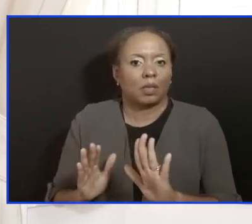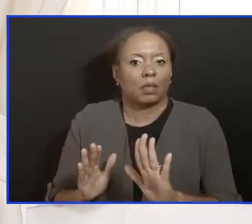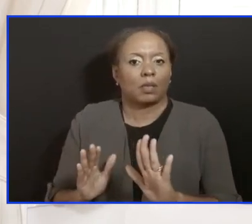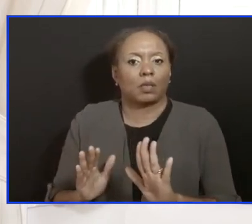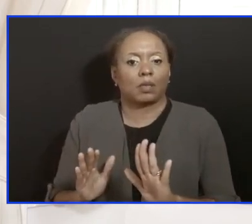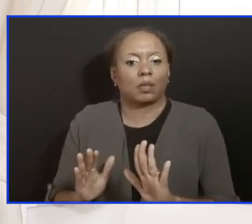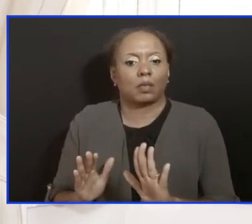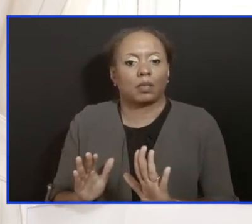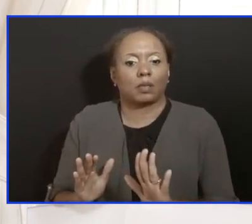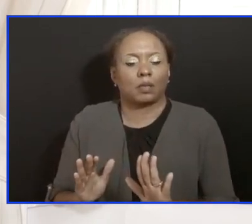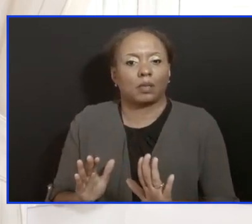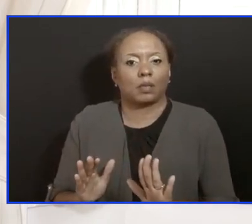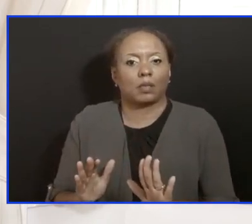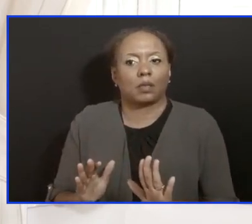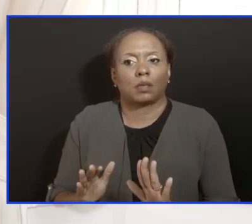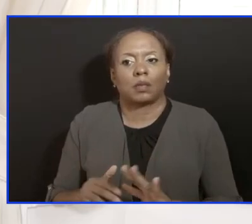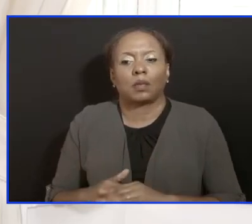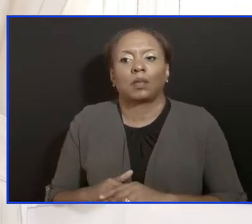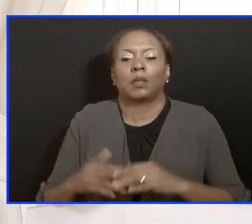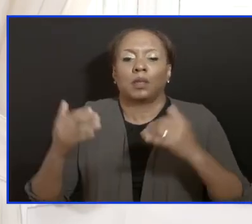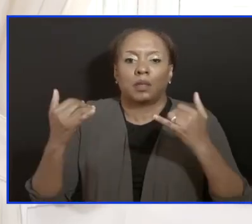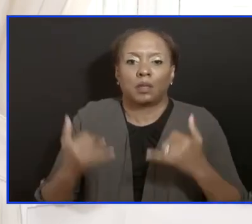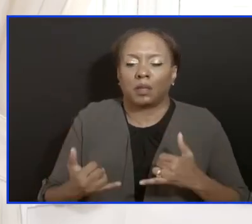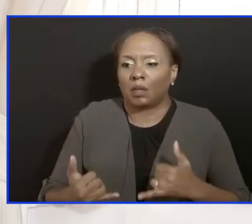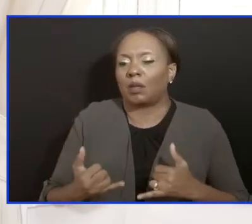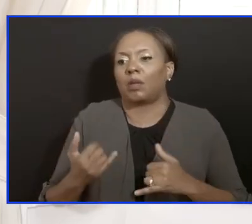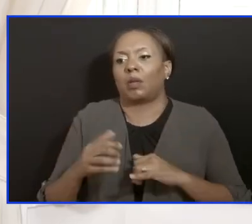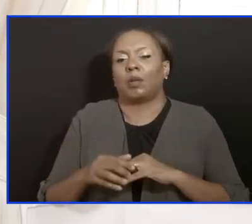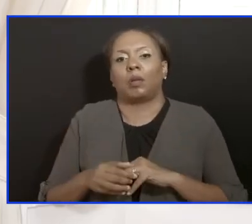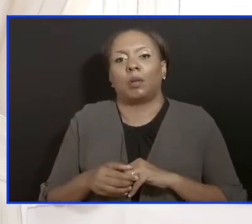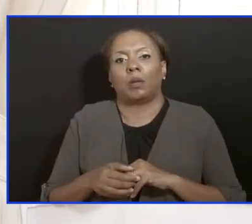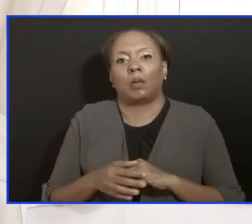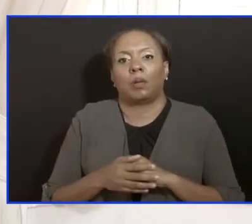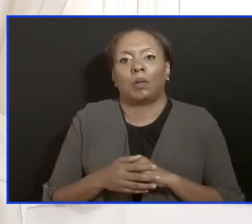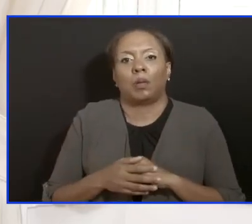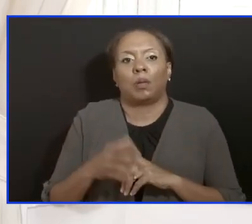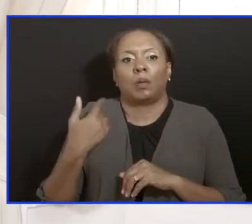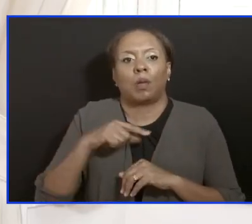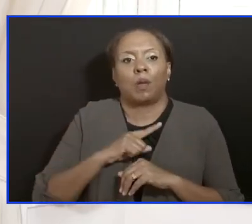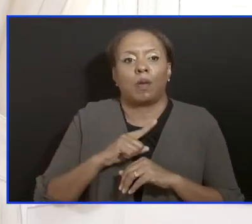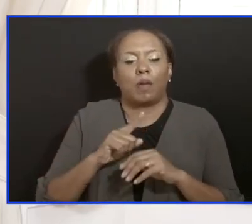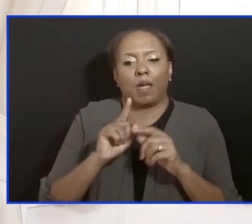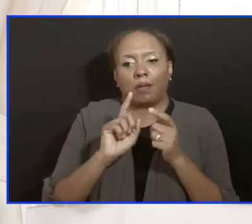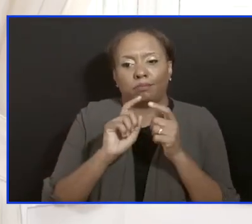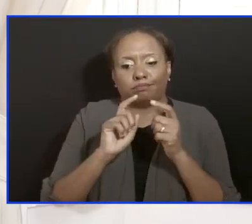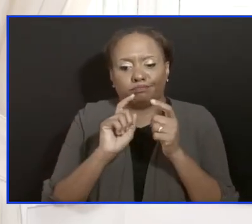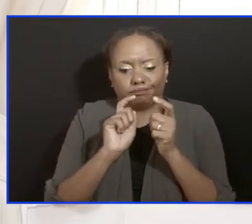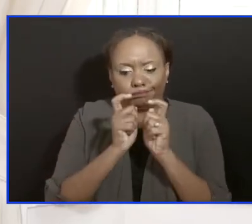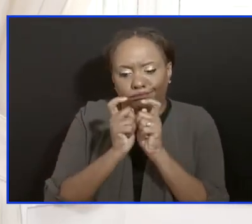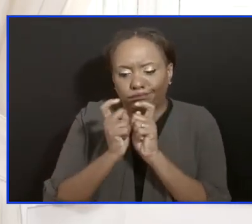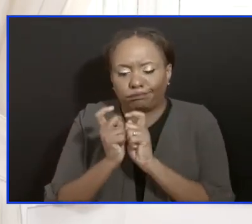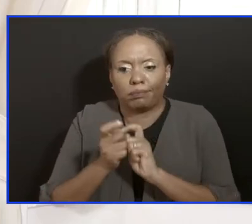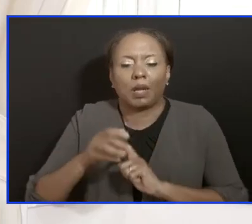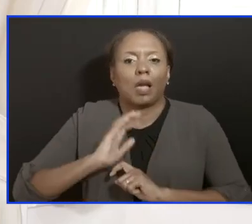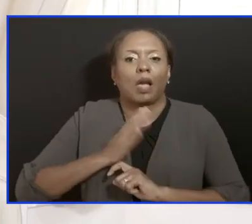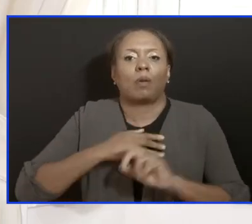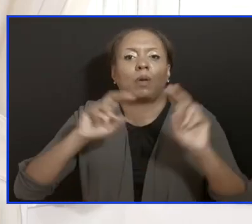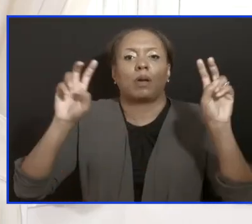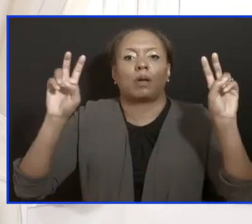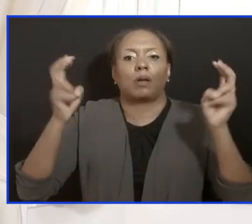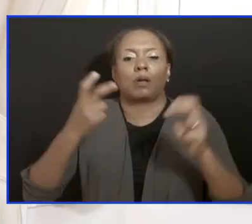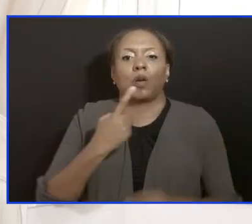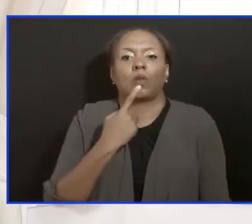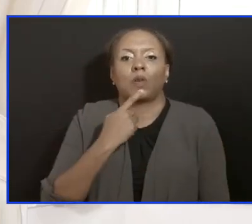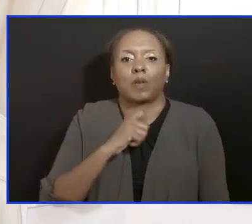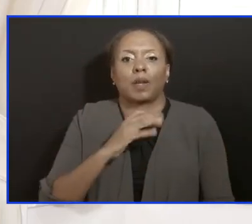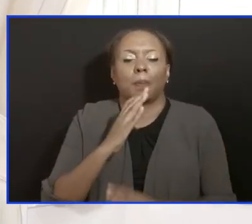phase of actually retrofitting what we are calling our red bus. And this is a bus essentially that is able to